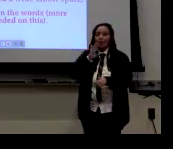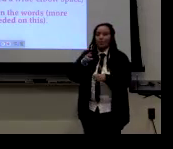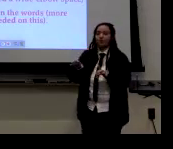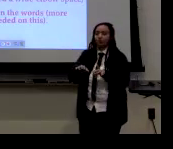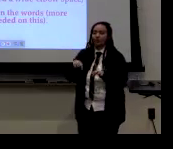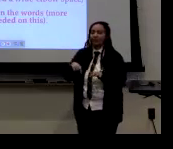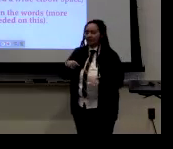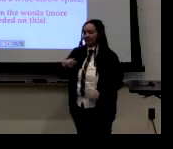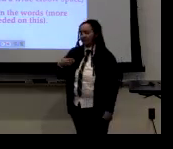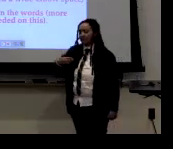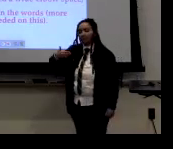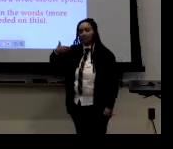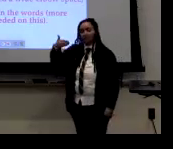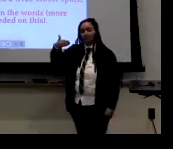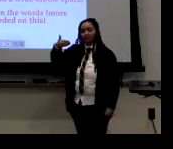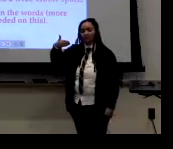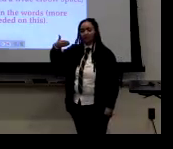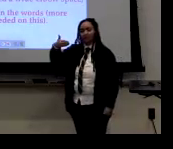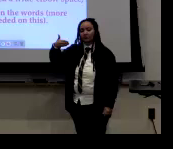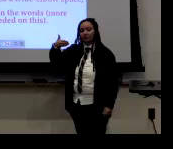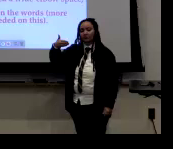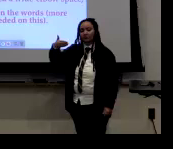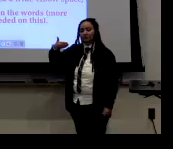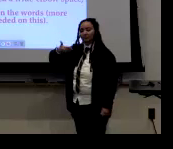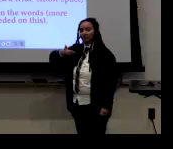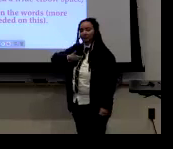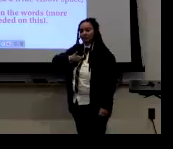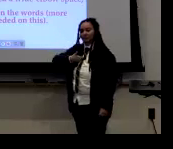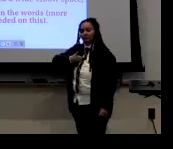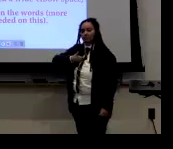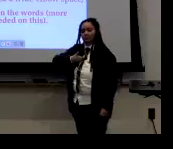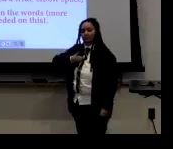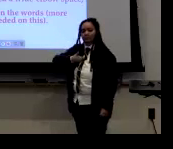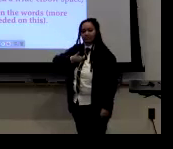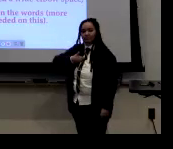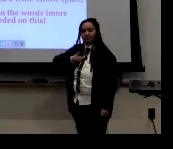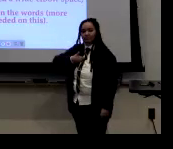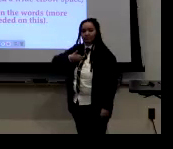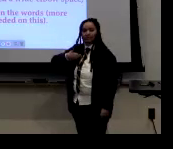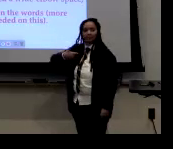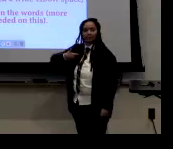which is a different topic. Um, they use, they would sign like this, me,